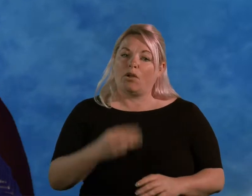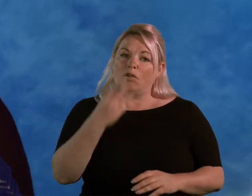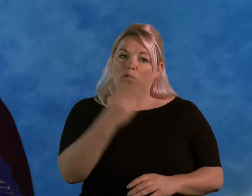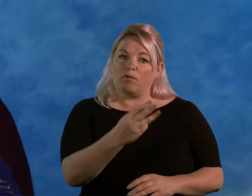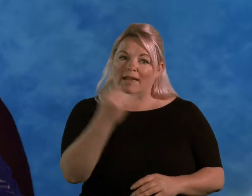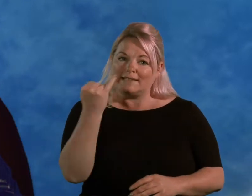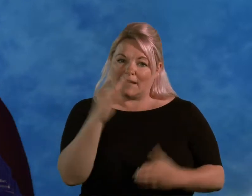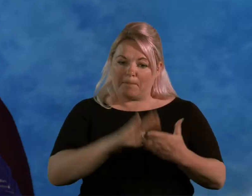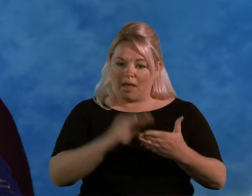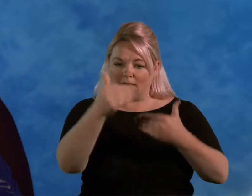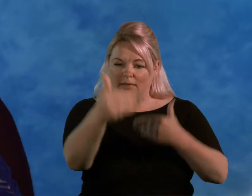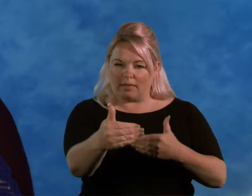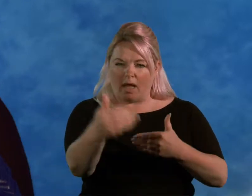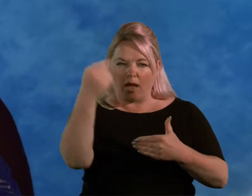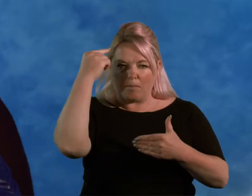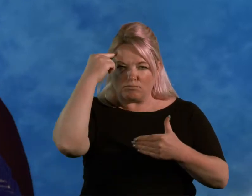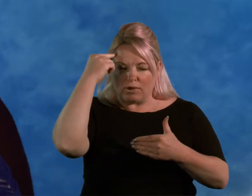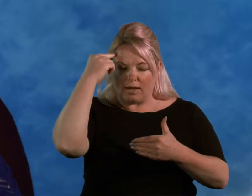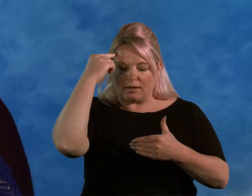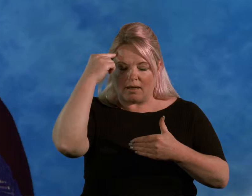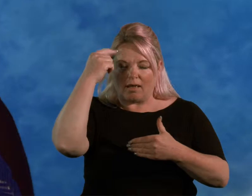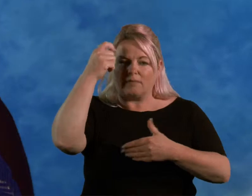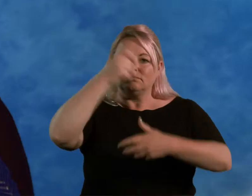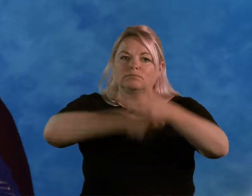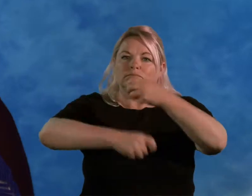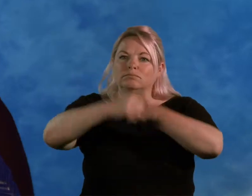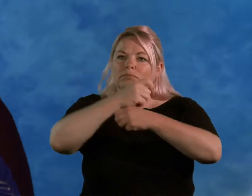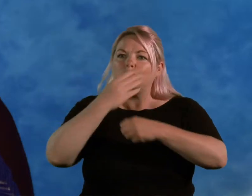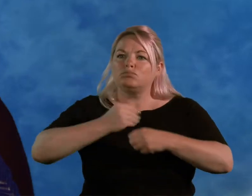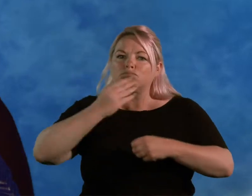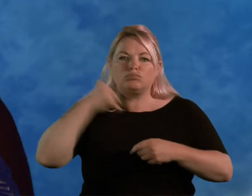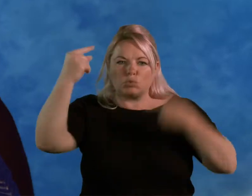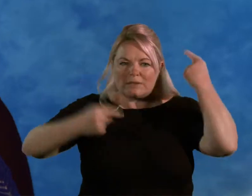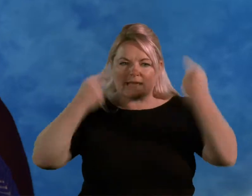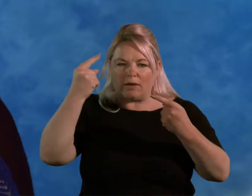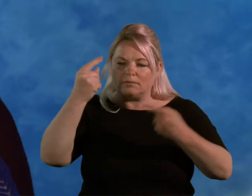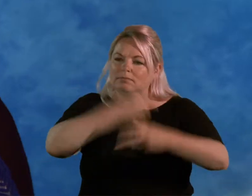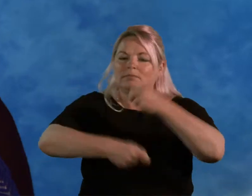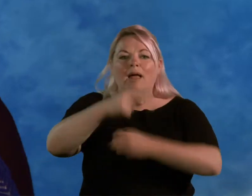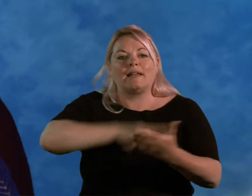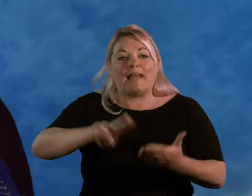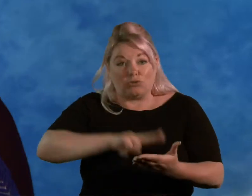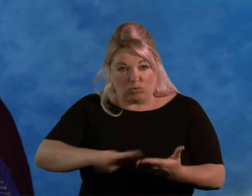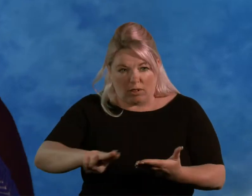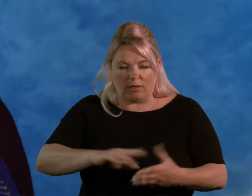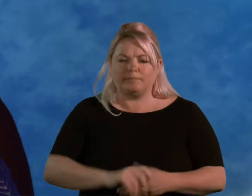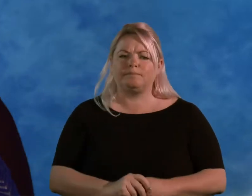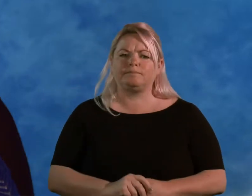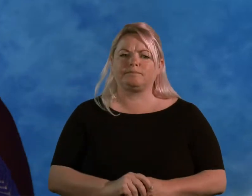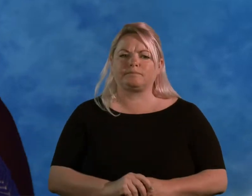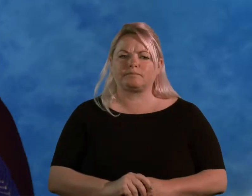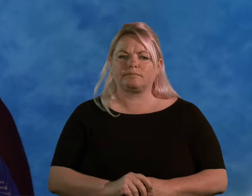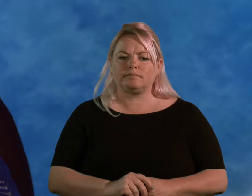months the brain to start to realise what they were, and everything became natural. I would definitely say